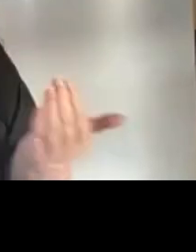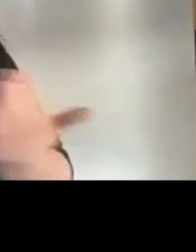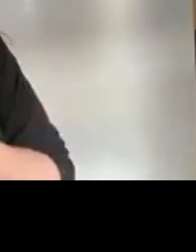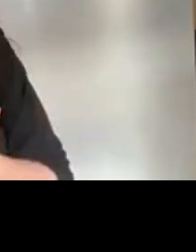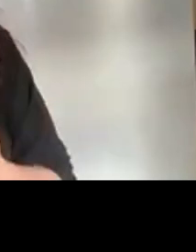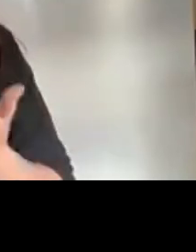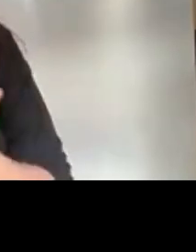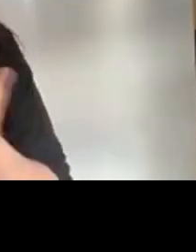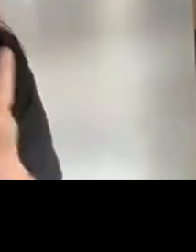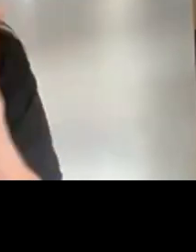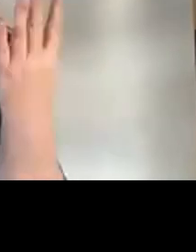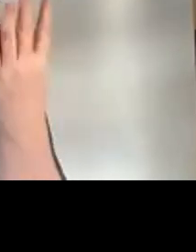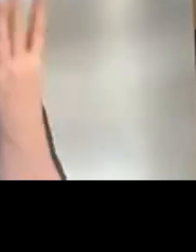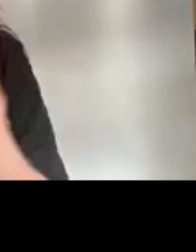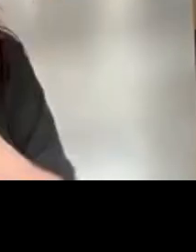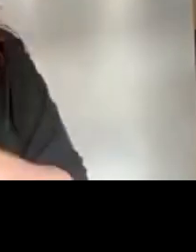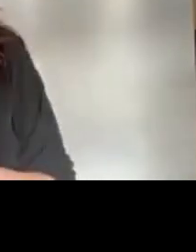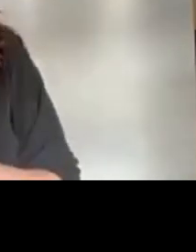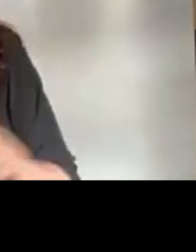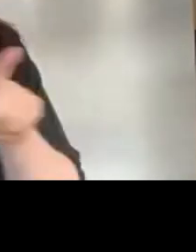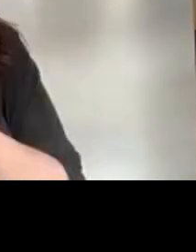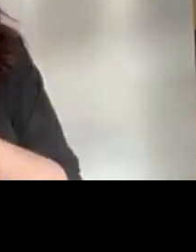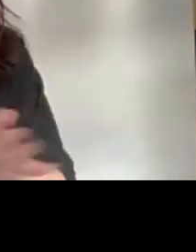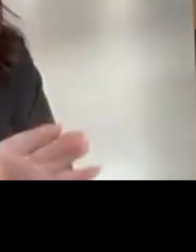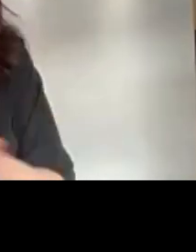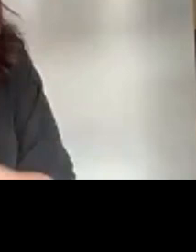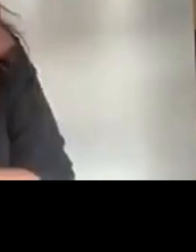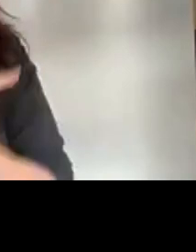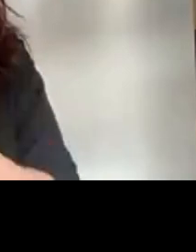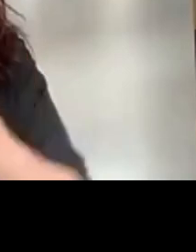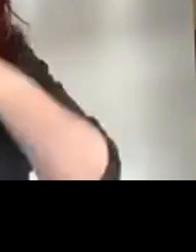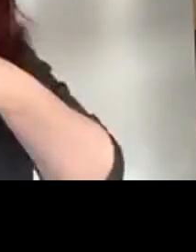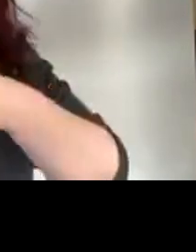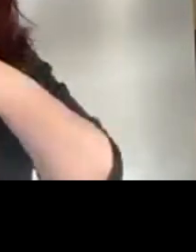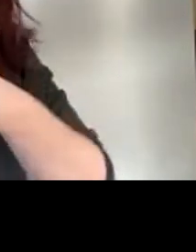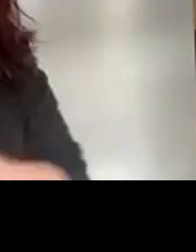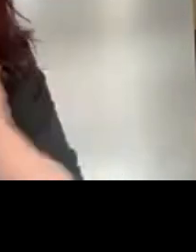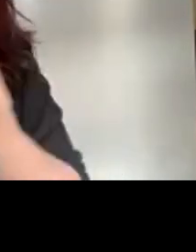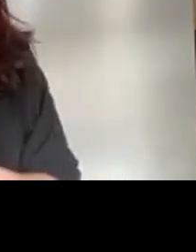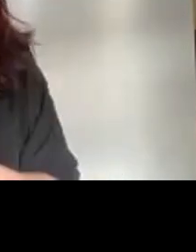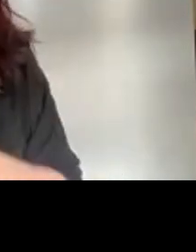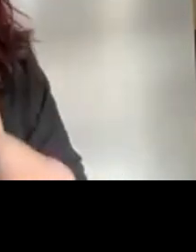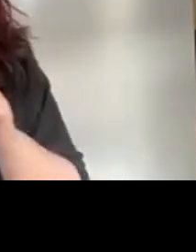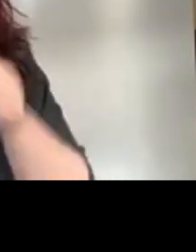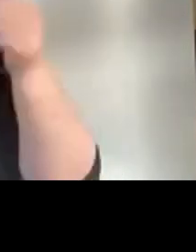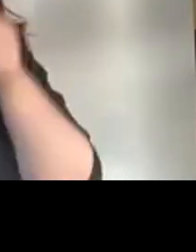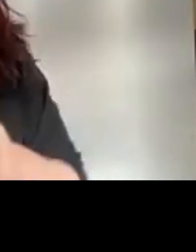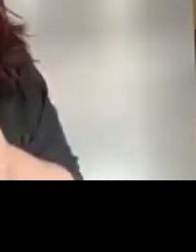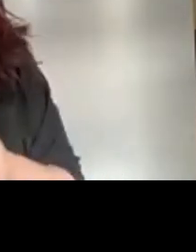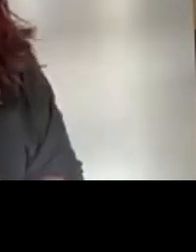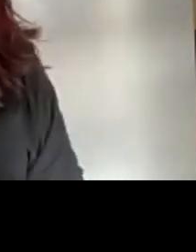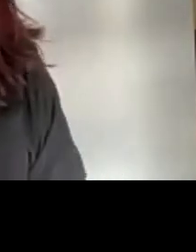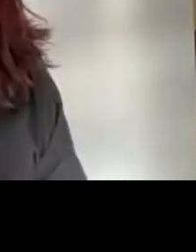digital posters at this year's CAJ annual conference which is going to be on the 19th of July